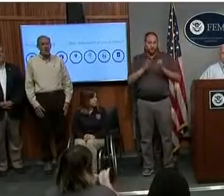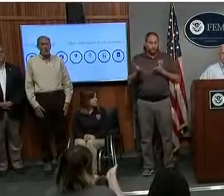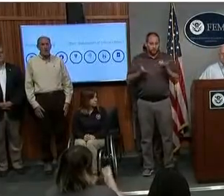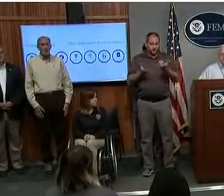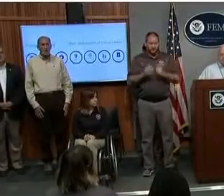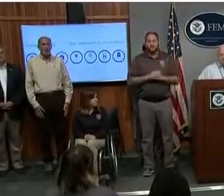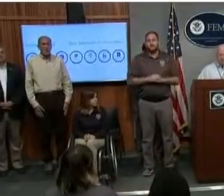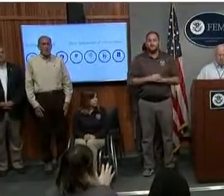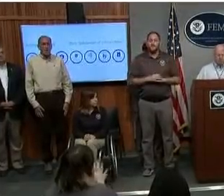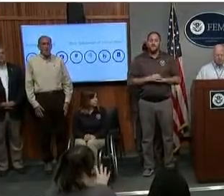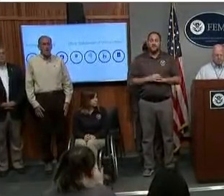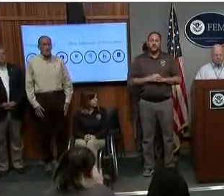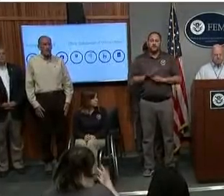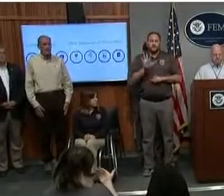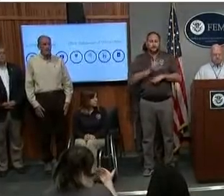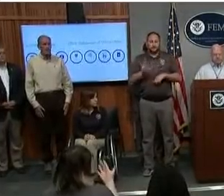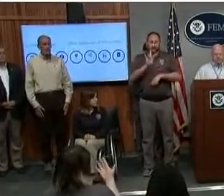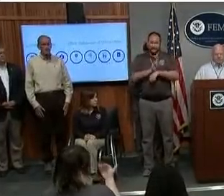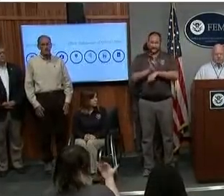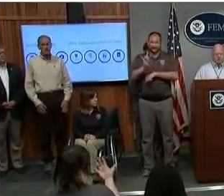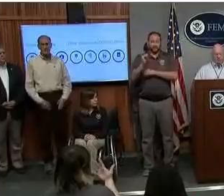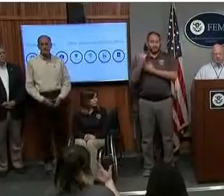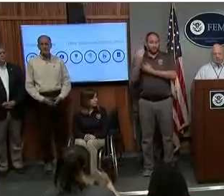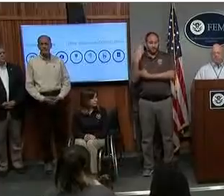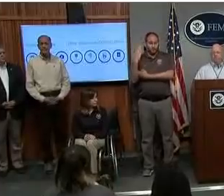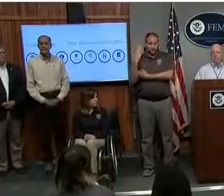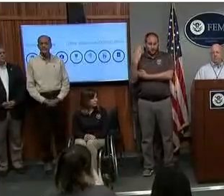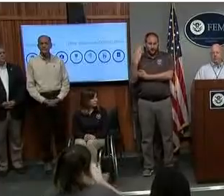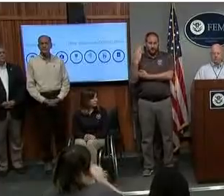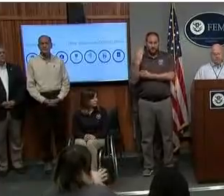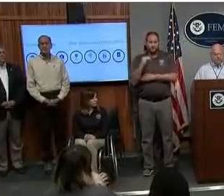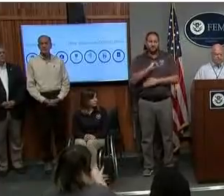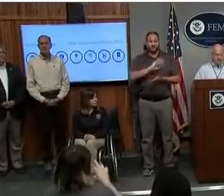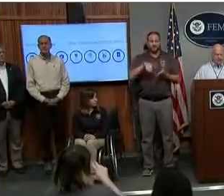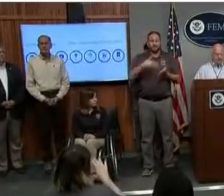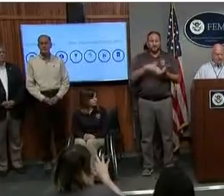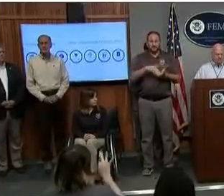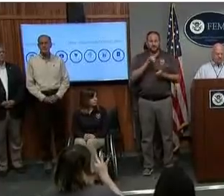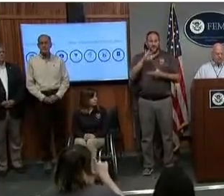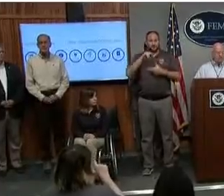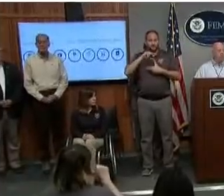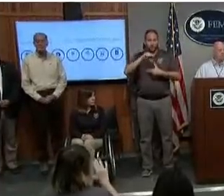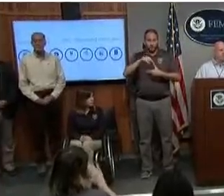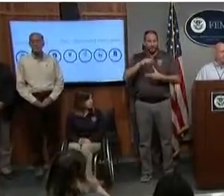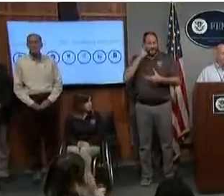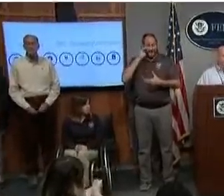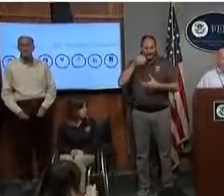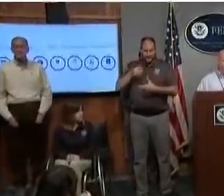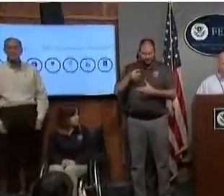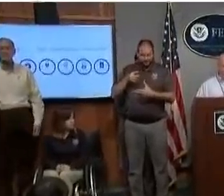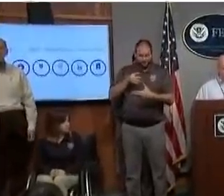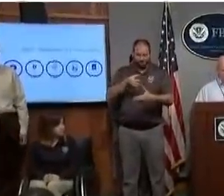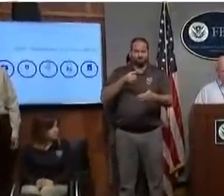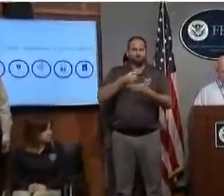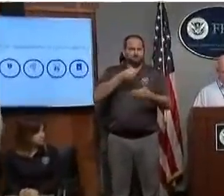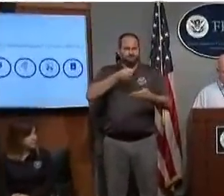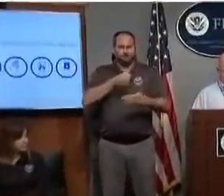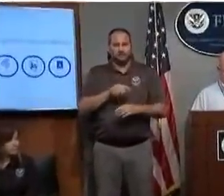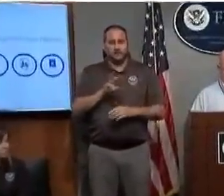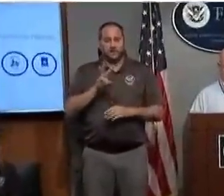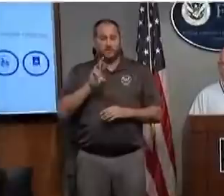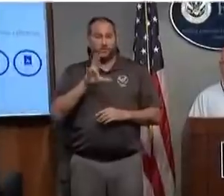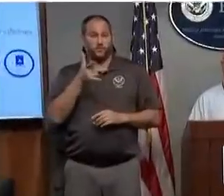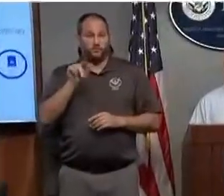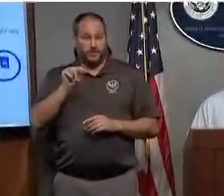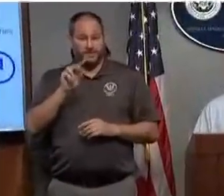7.15 this morning, the center of Hurricane Florence made landfall at Wrightsville Beach, North Carolina.